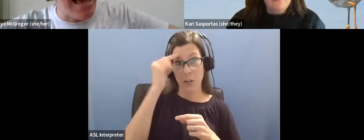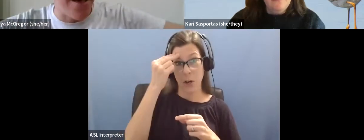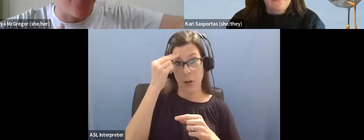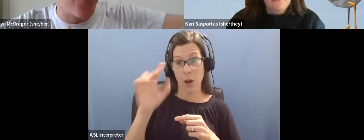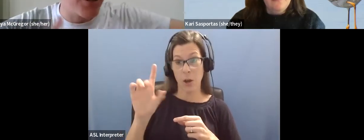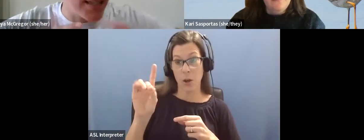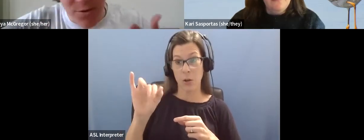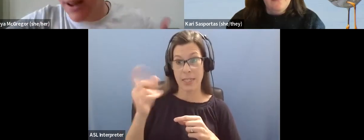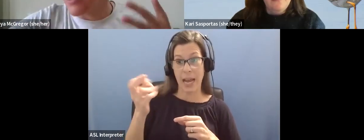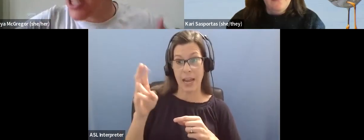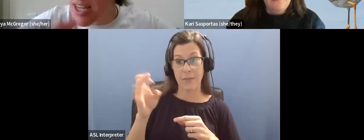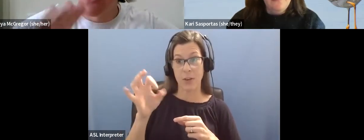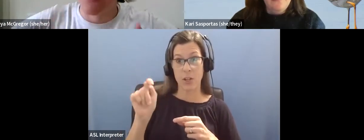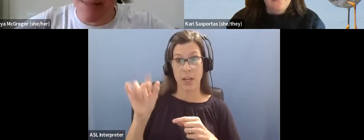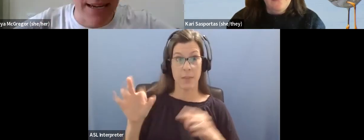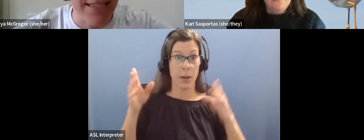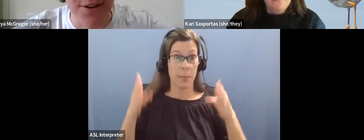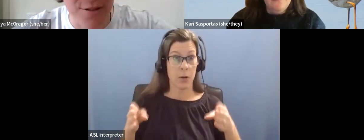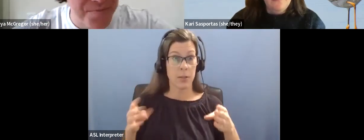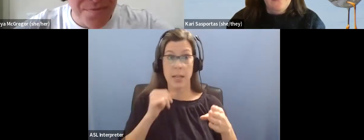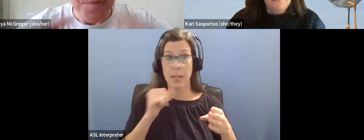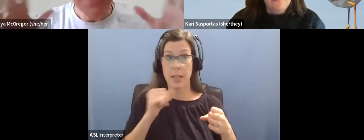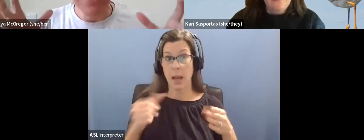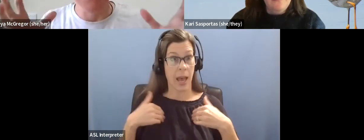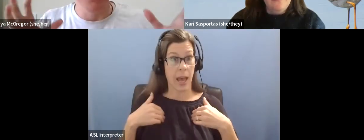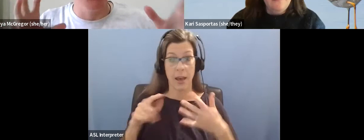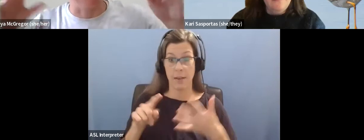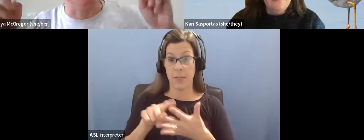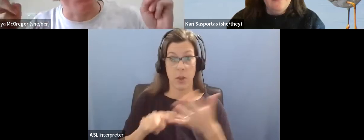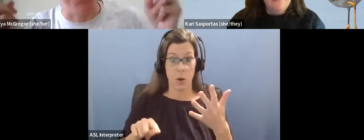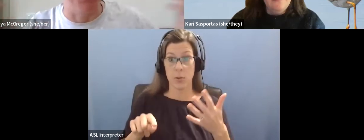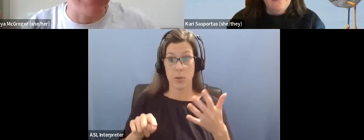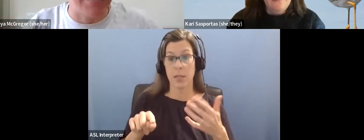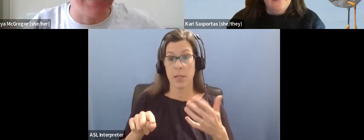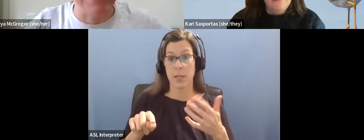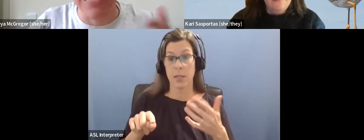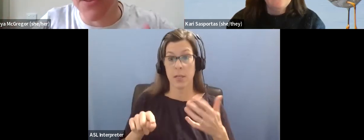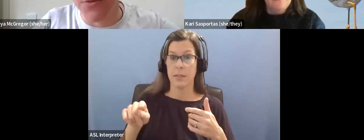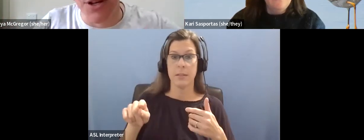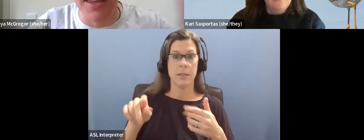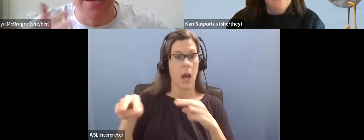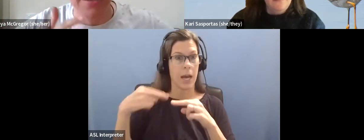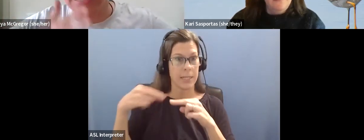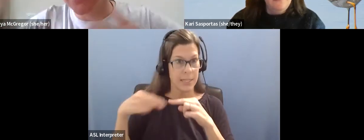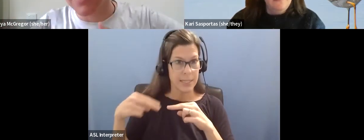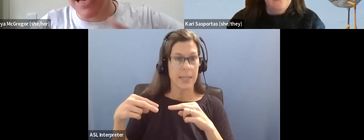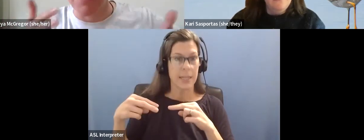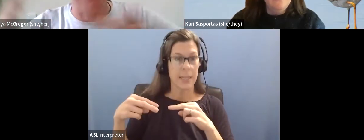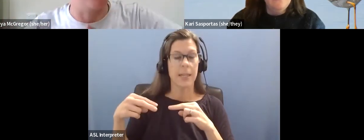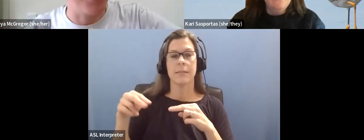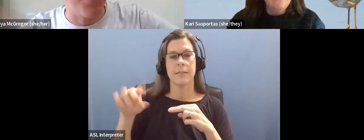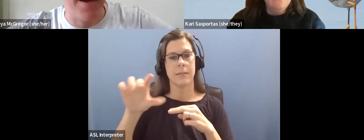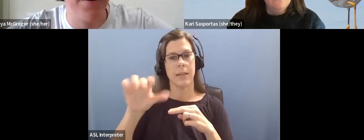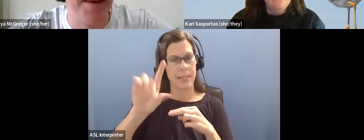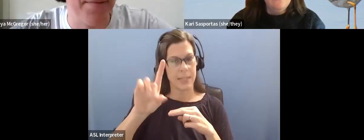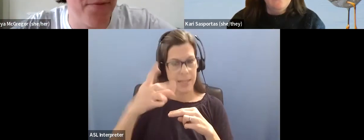doesn't have autism or ADHD or dyspraxia, um, neurotypical is the, is the other word that, that, um,